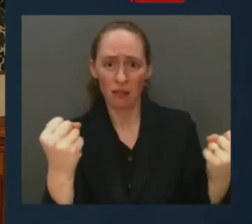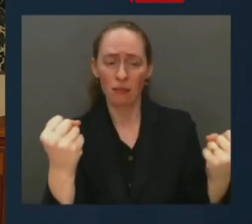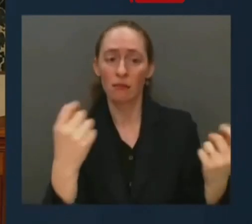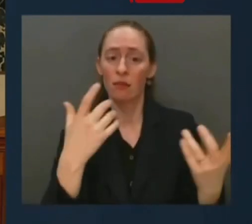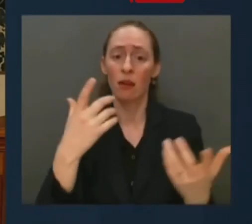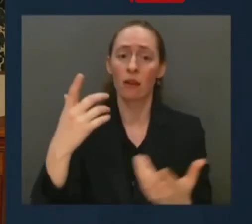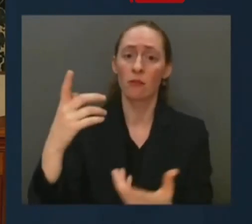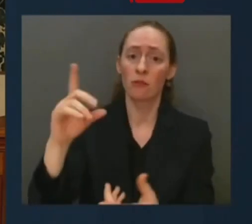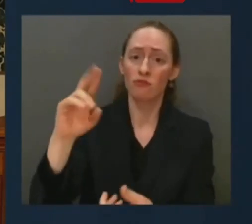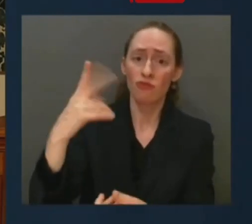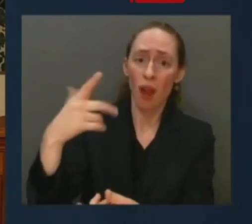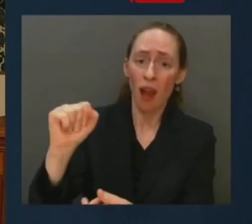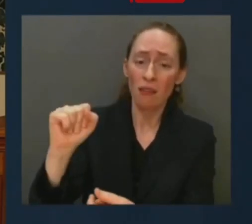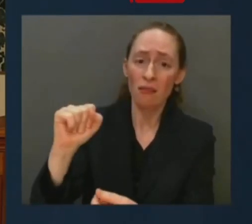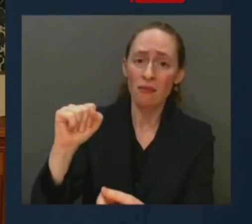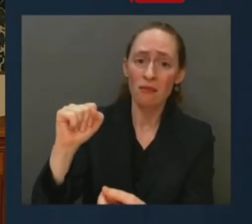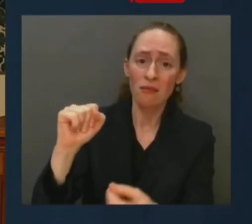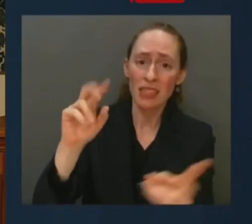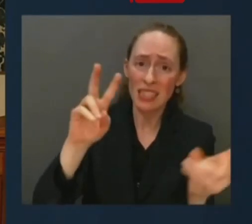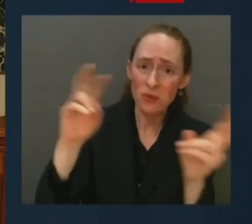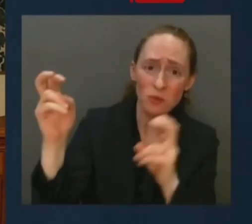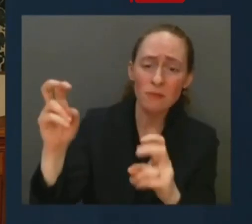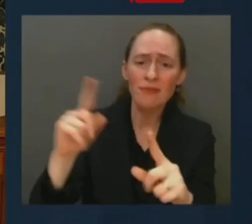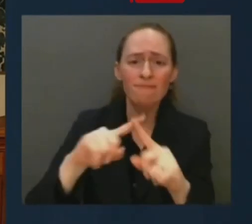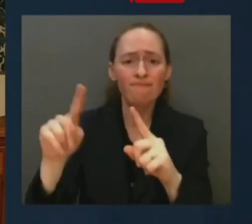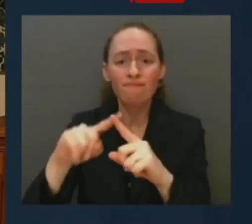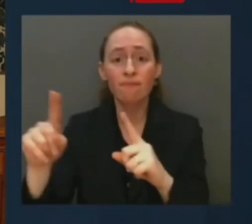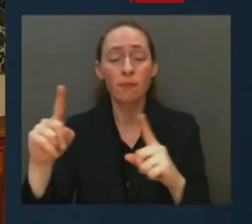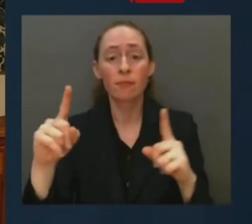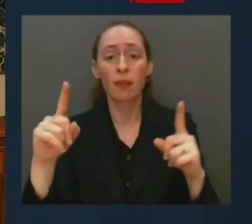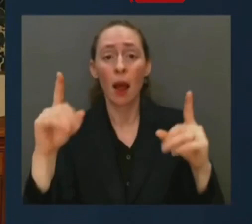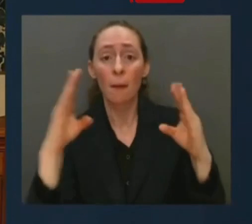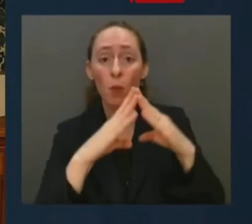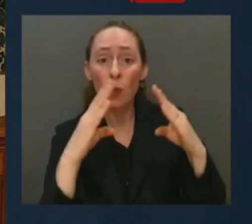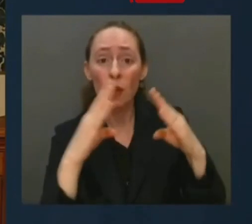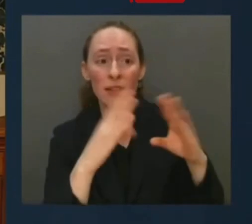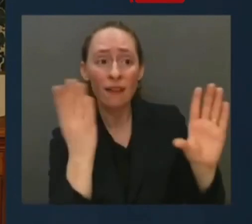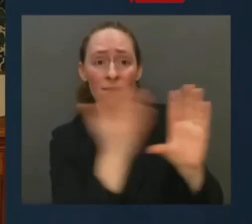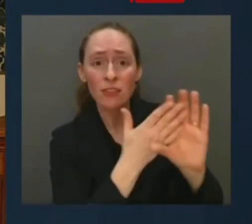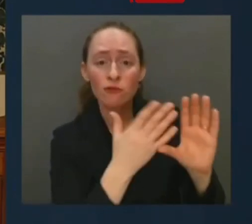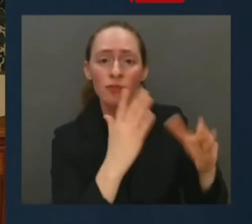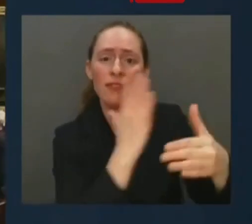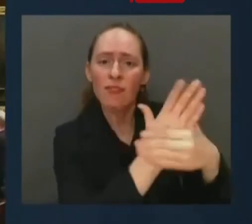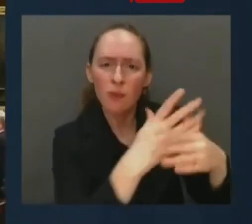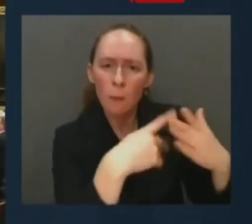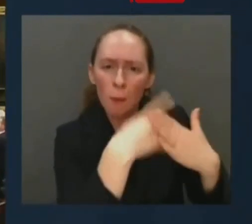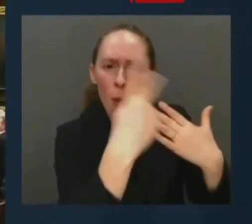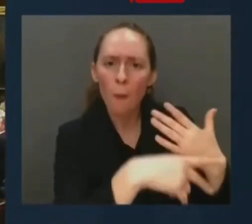community intervention programs. More investment in housing, education, and job training.